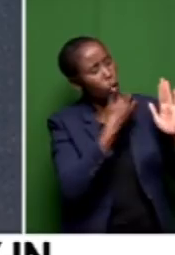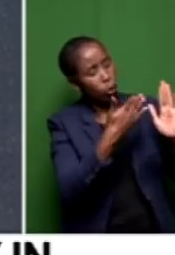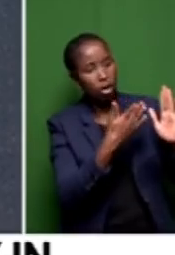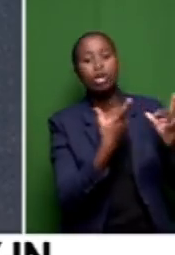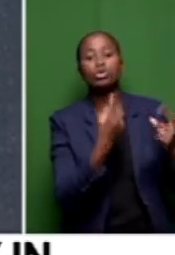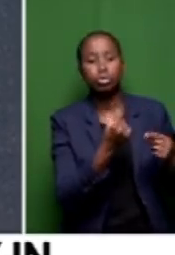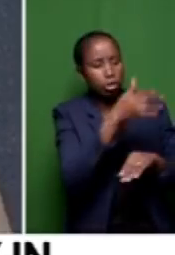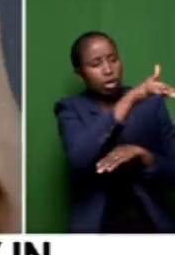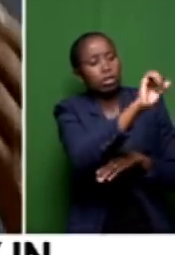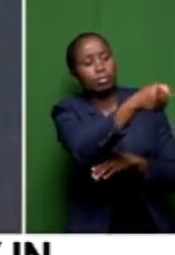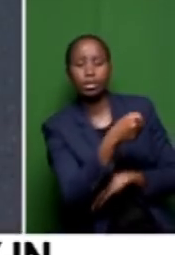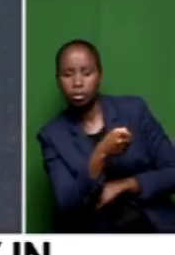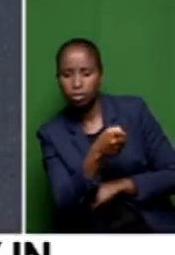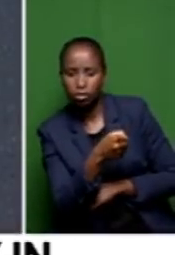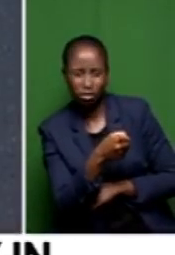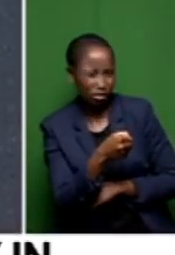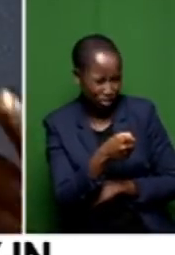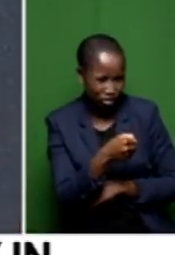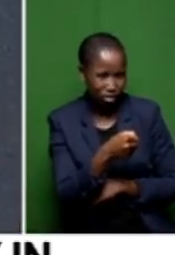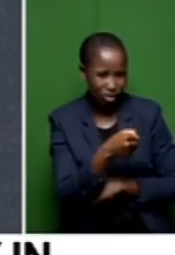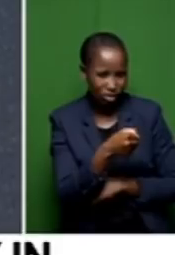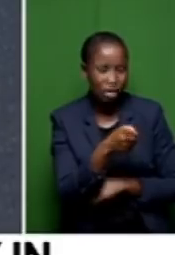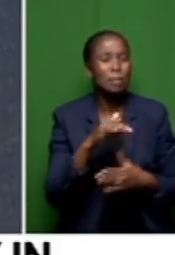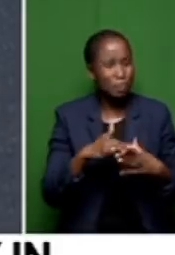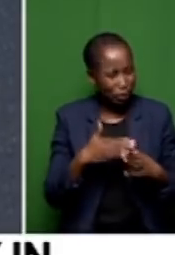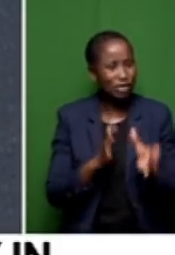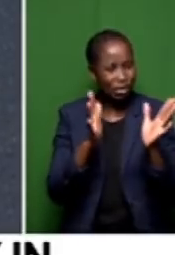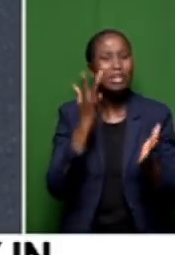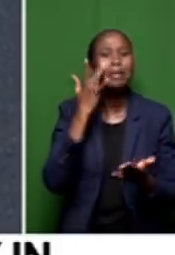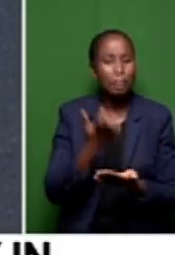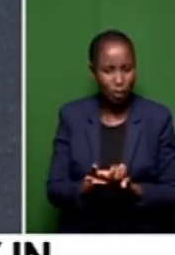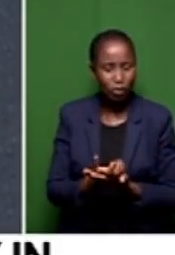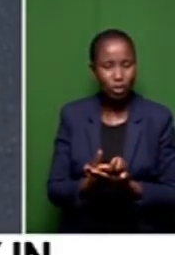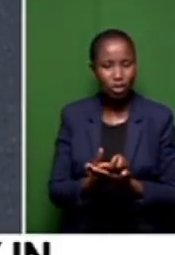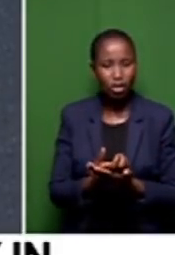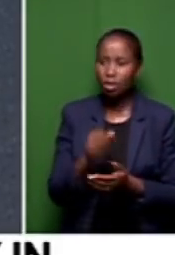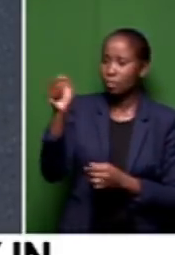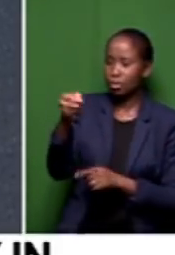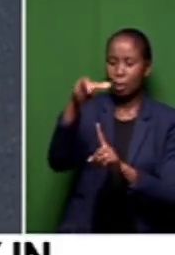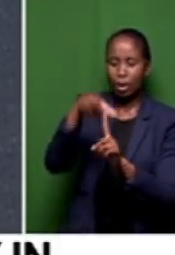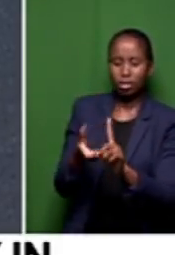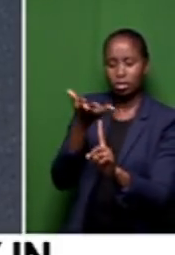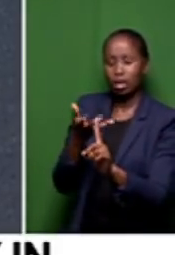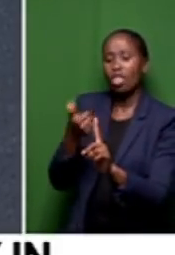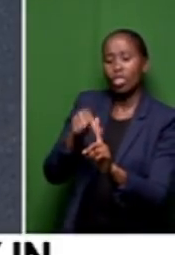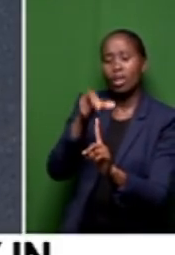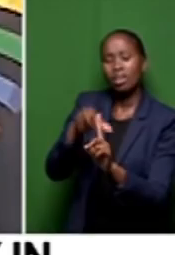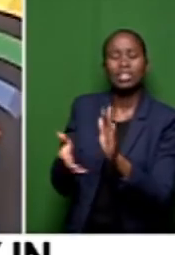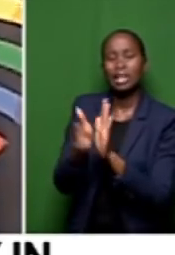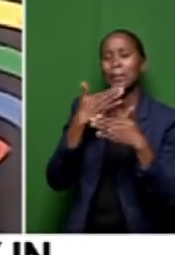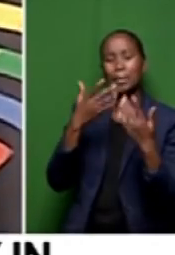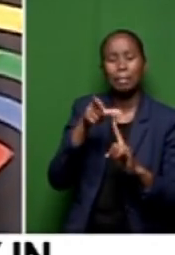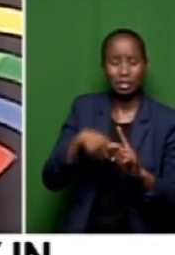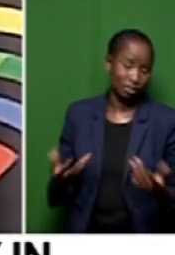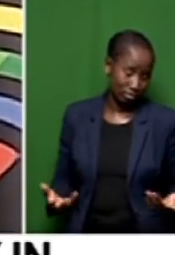know, or over time, it has been proven by fact that this person has no capacity actually to deal with these particular issues. Okay. And of